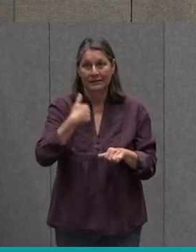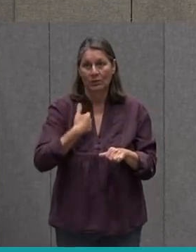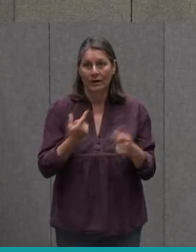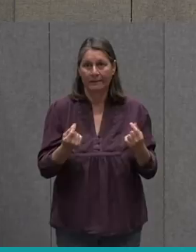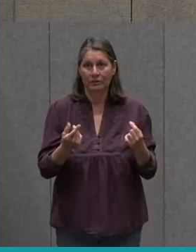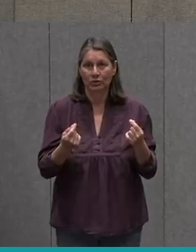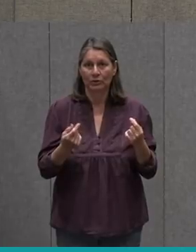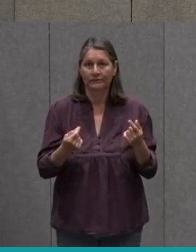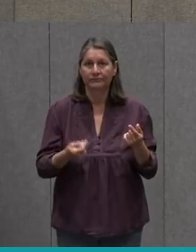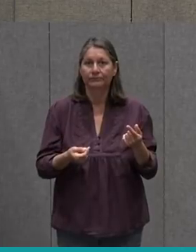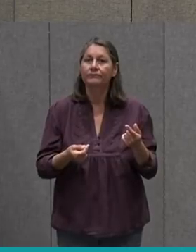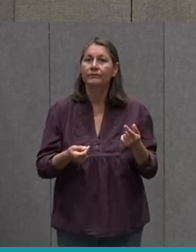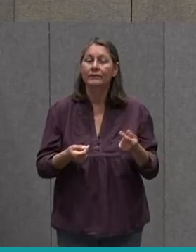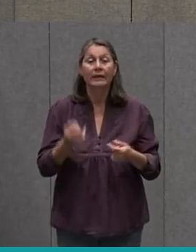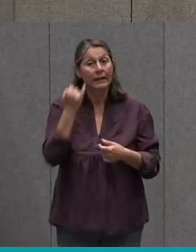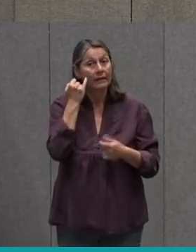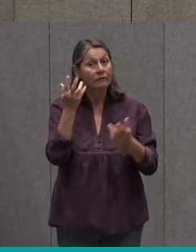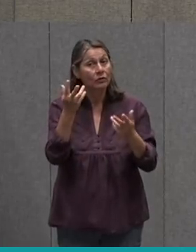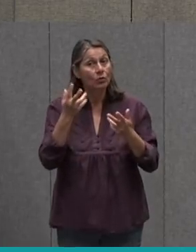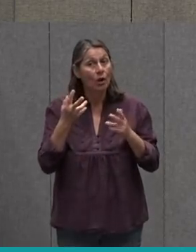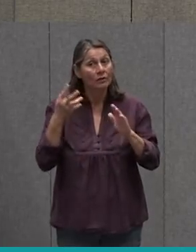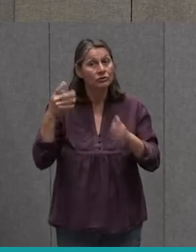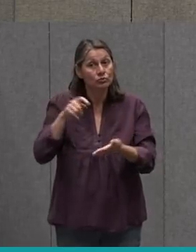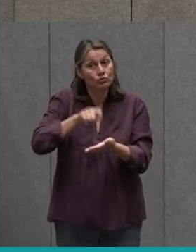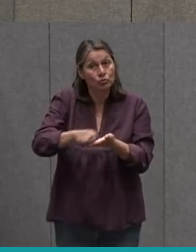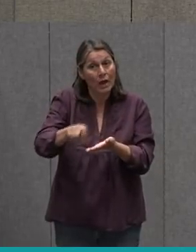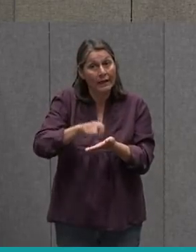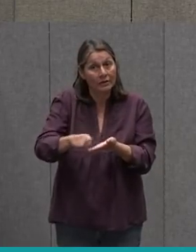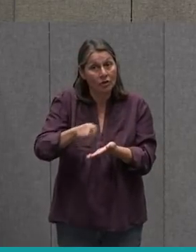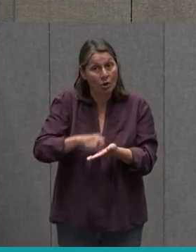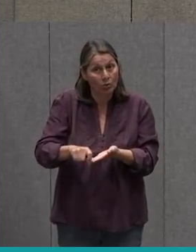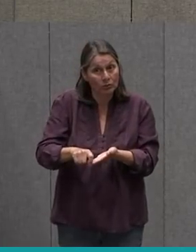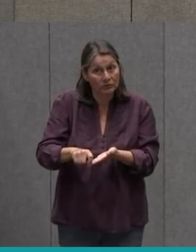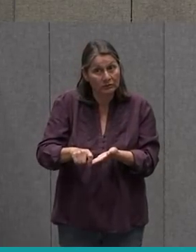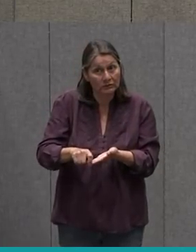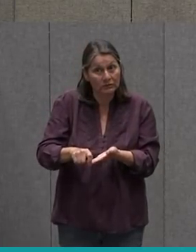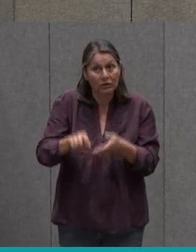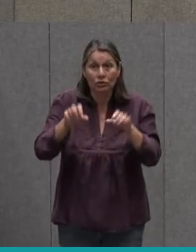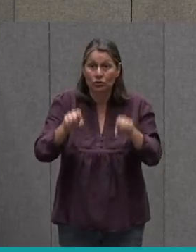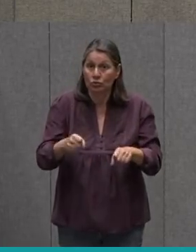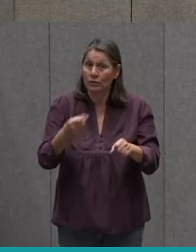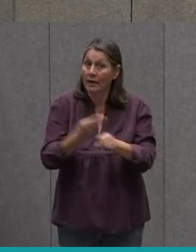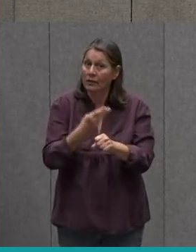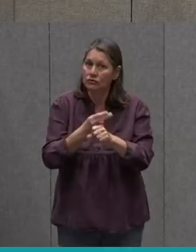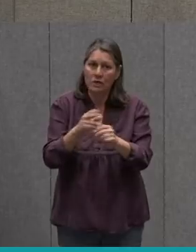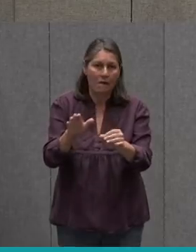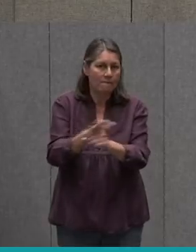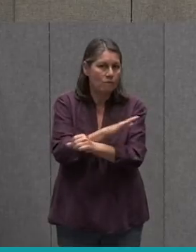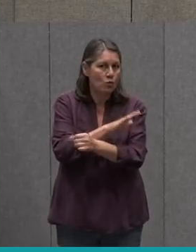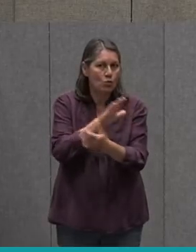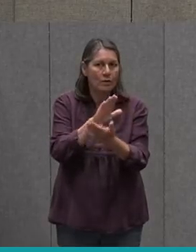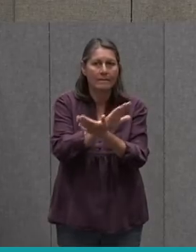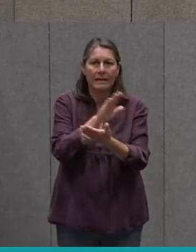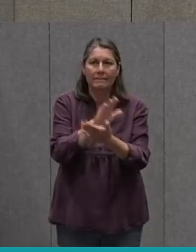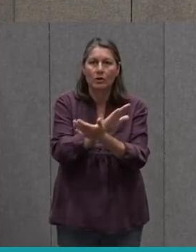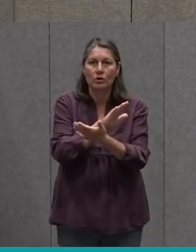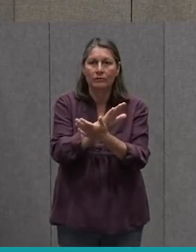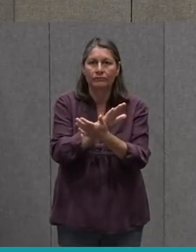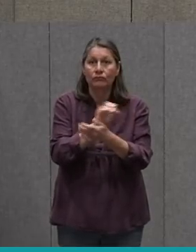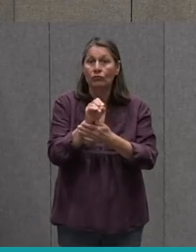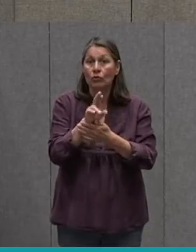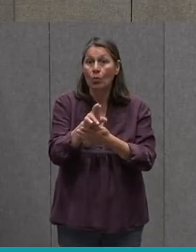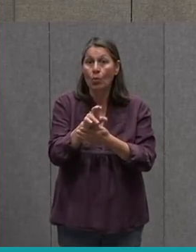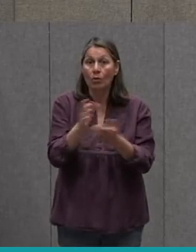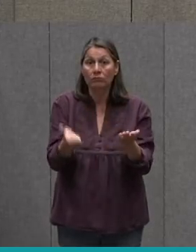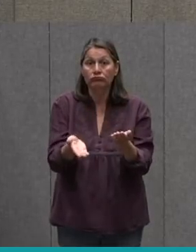If You Want To Make A Note You Can Make A Note Just On An Entire Piece Of Paper You Could Also Make A Note That's Folded In